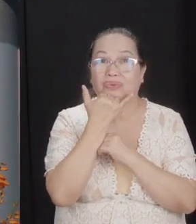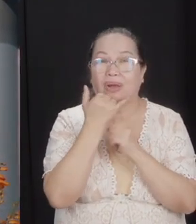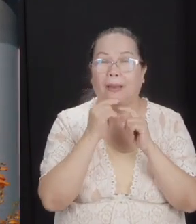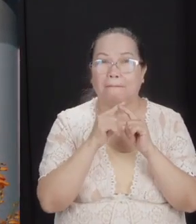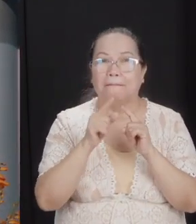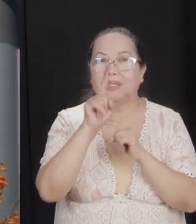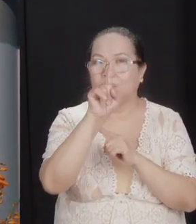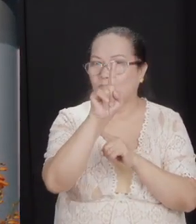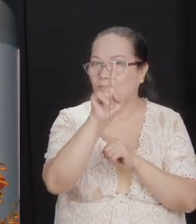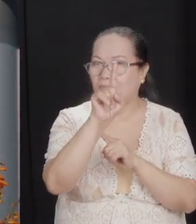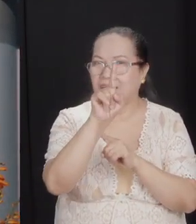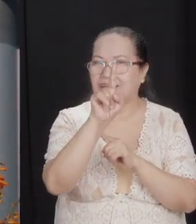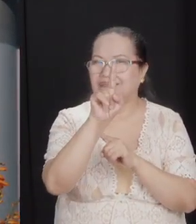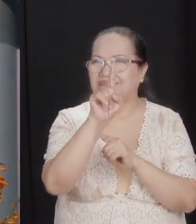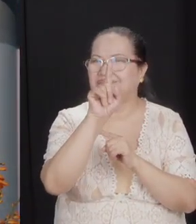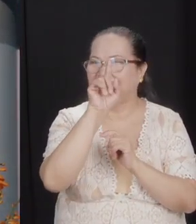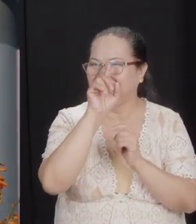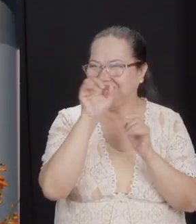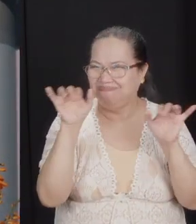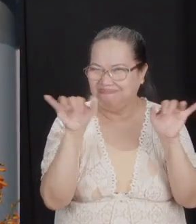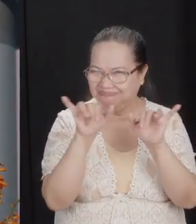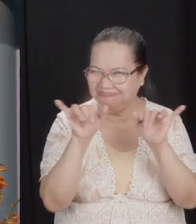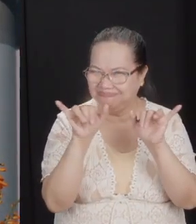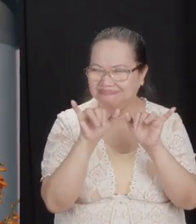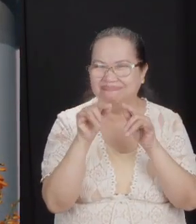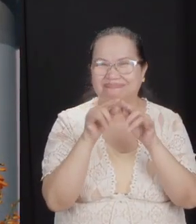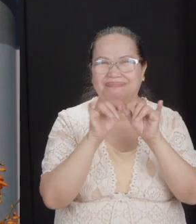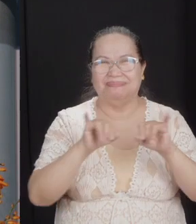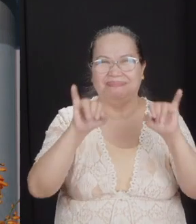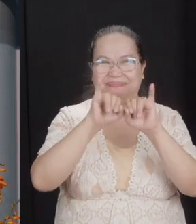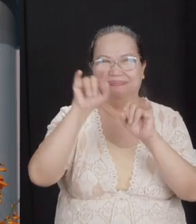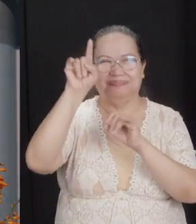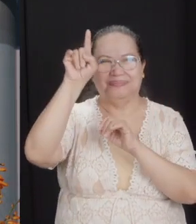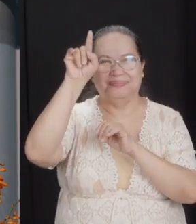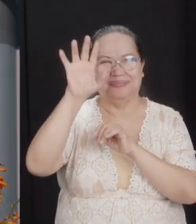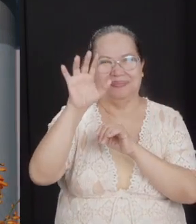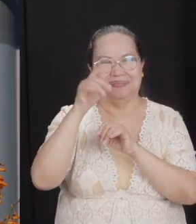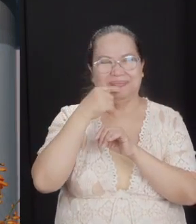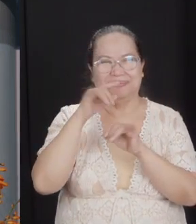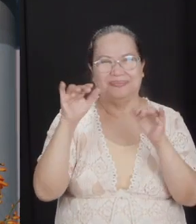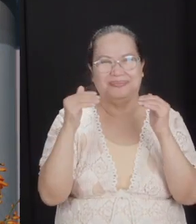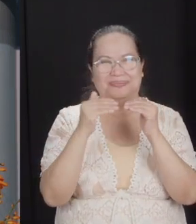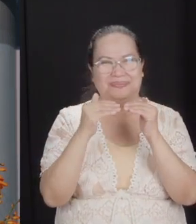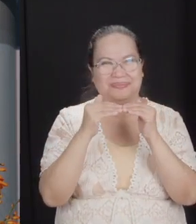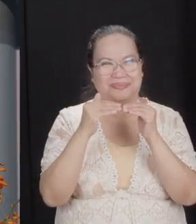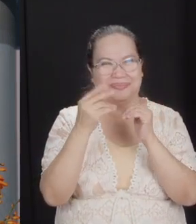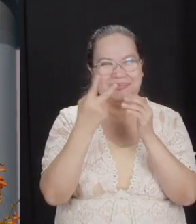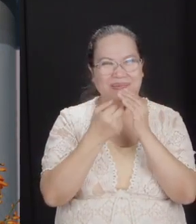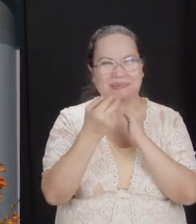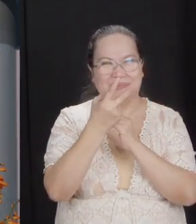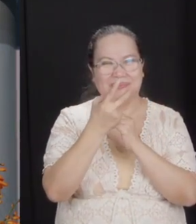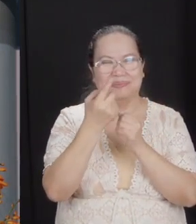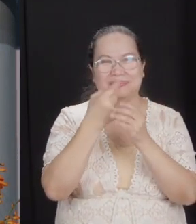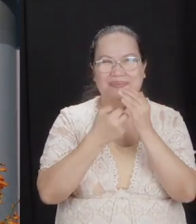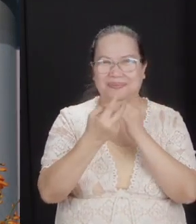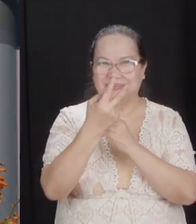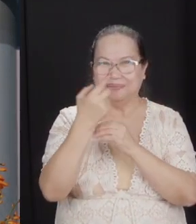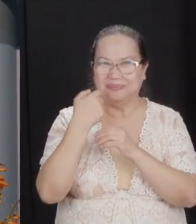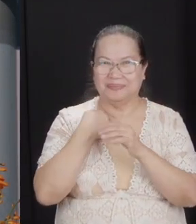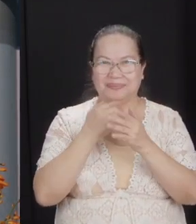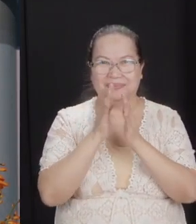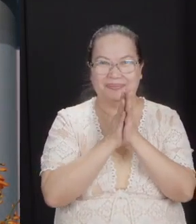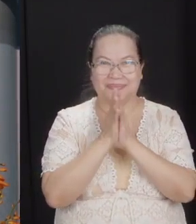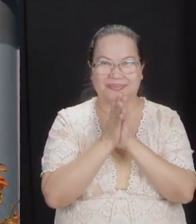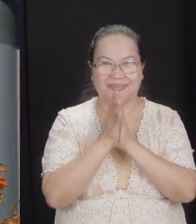had one thing in common that was important to God. In fairness to both of them, they both had a passion